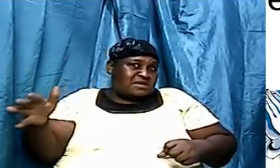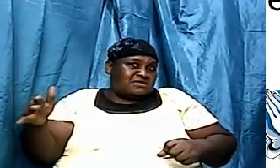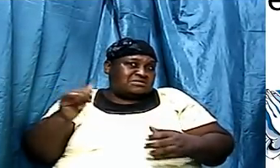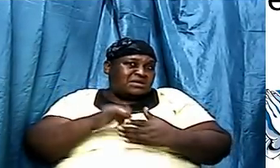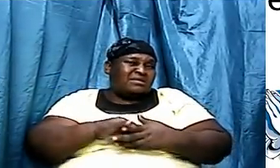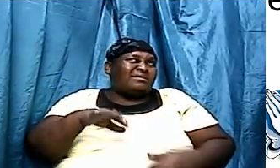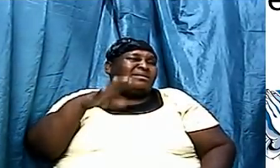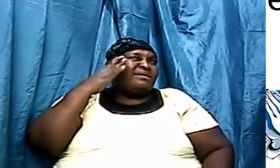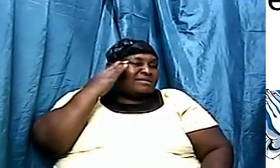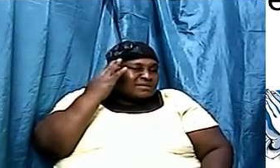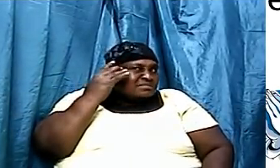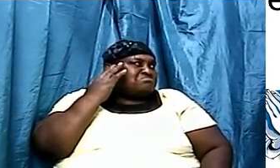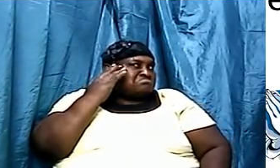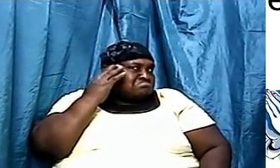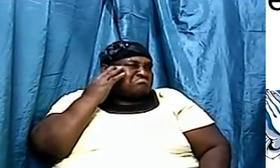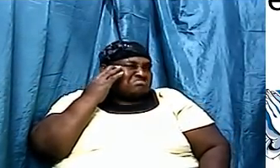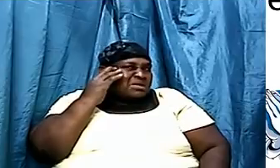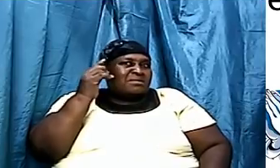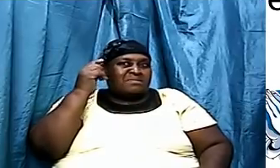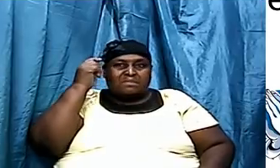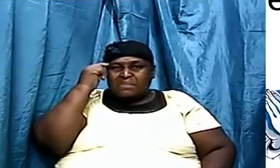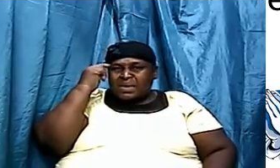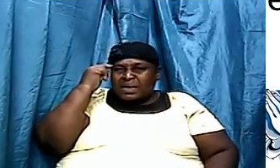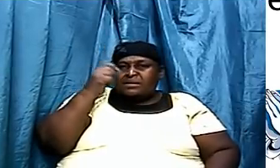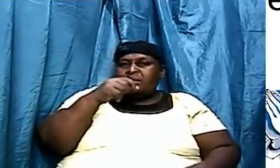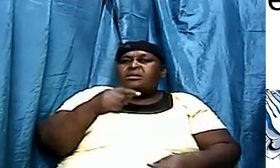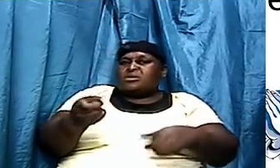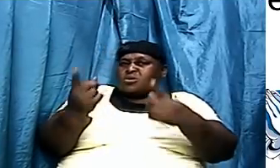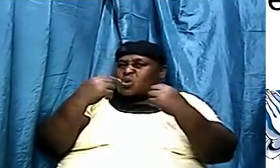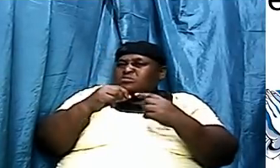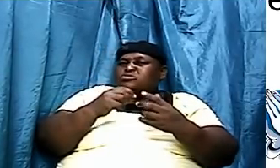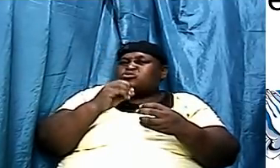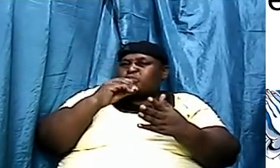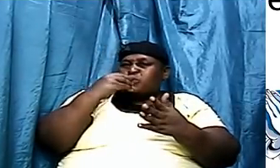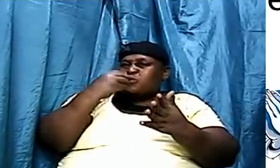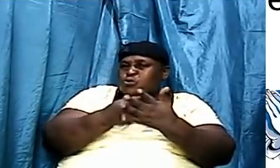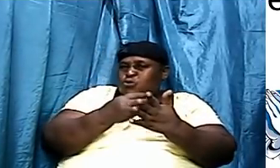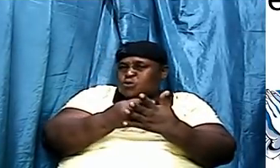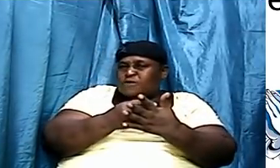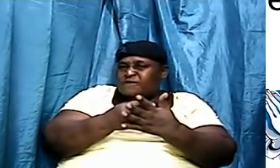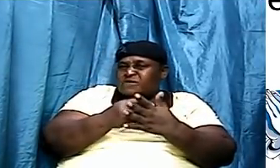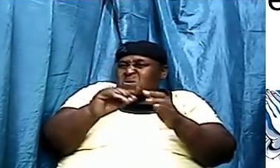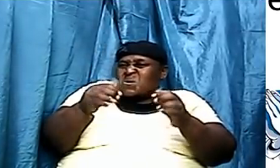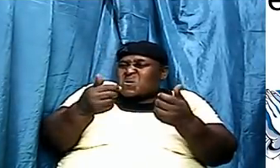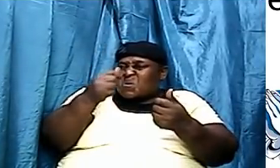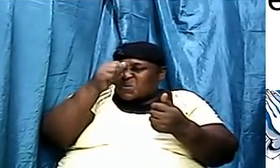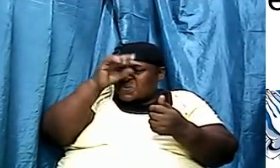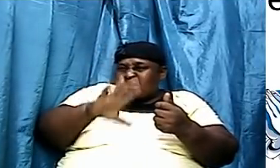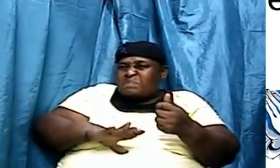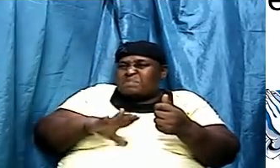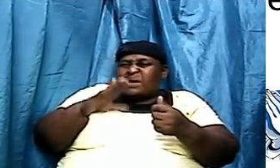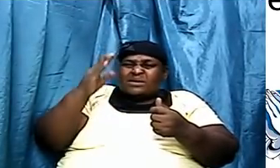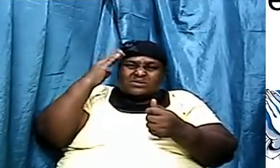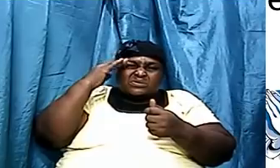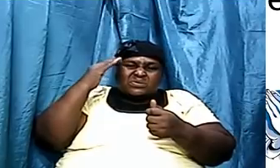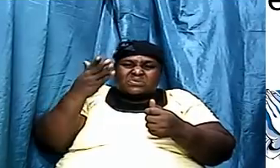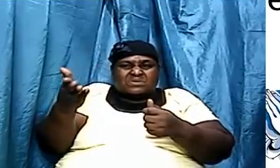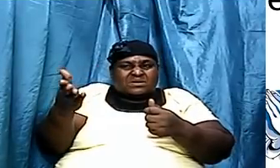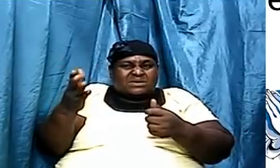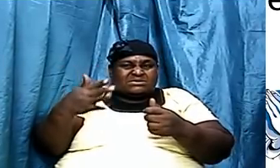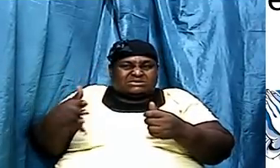time. And when we come to prove it, say, whoa, how is it that these men knew these things so long ago? They didn't know it.